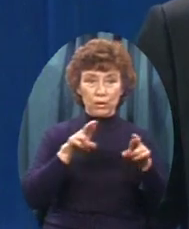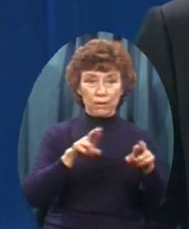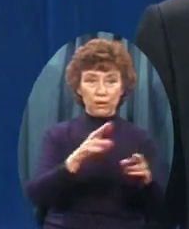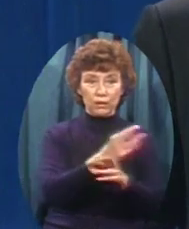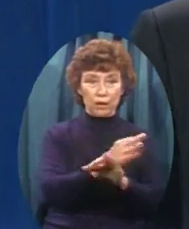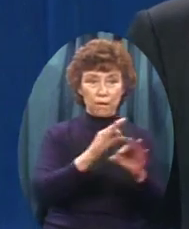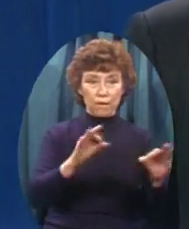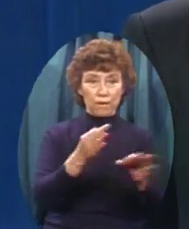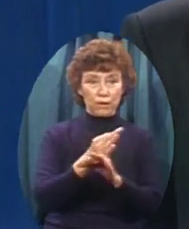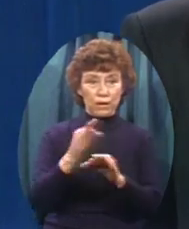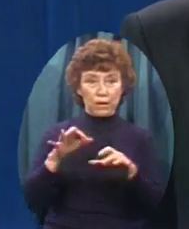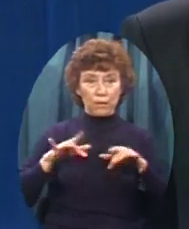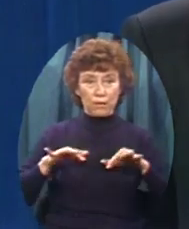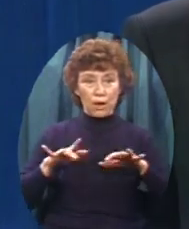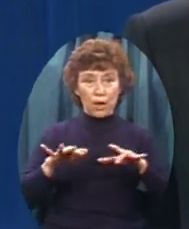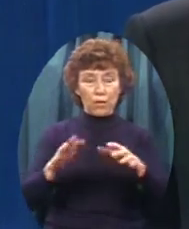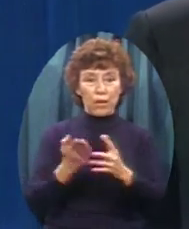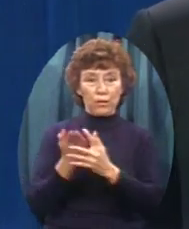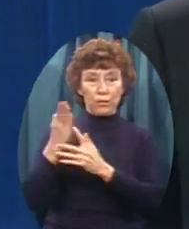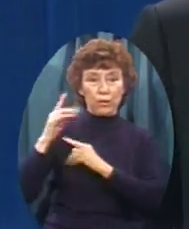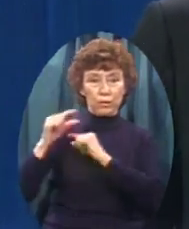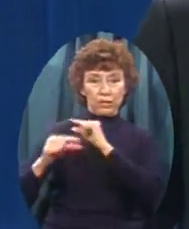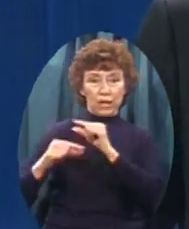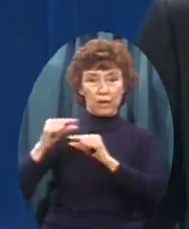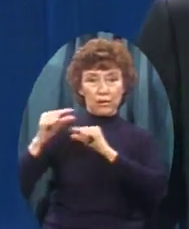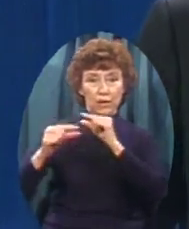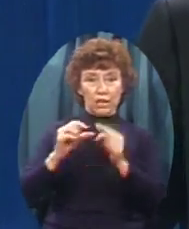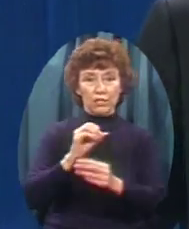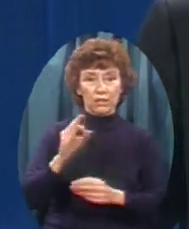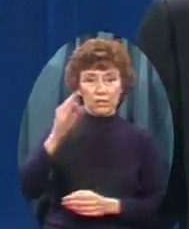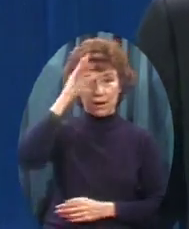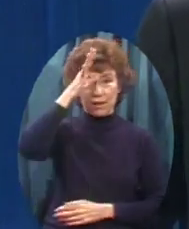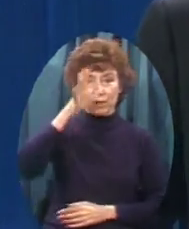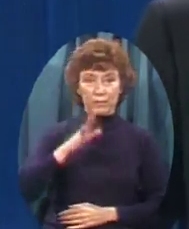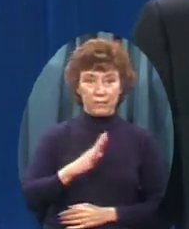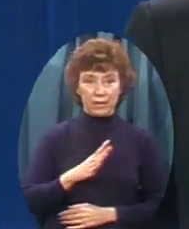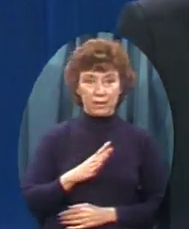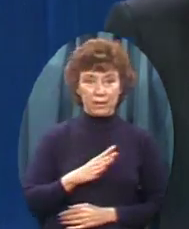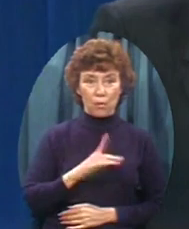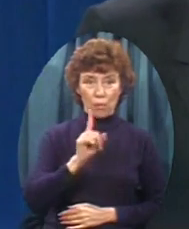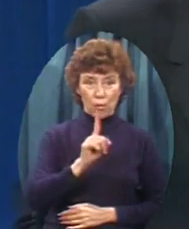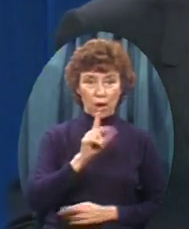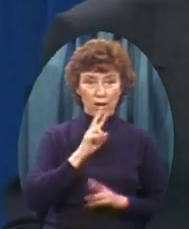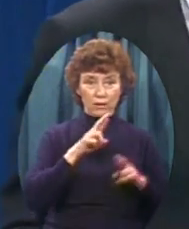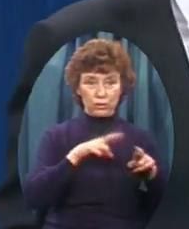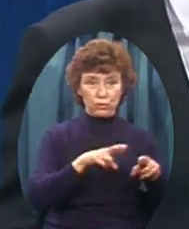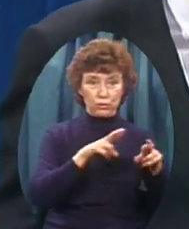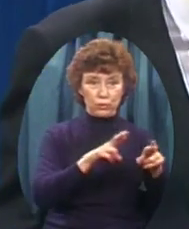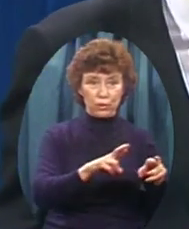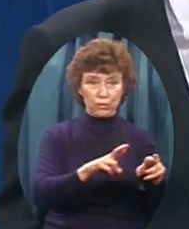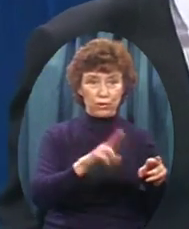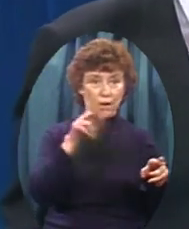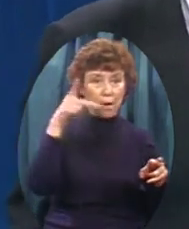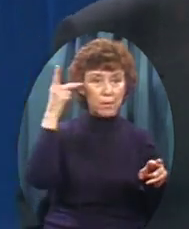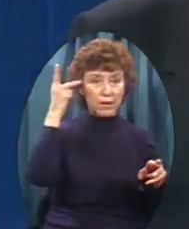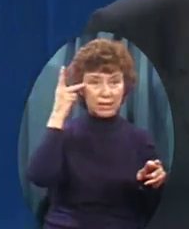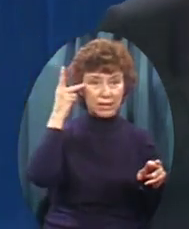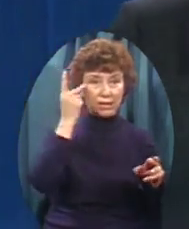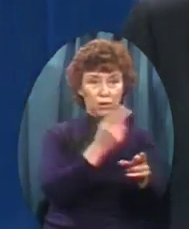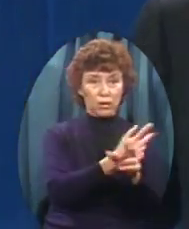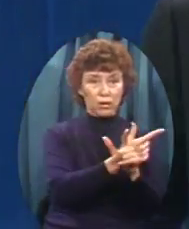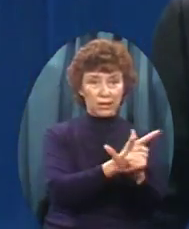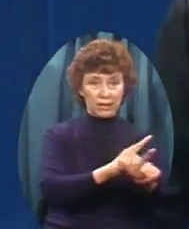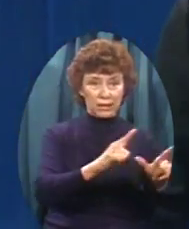down through Generations of men One A river of political Liberty